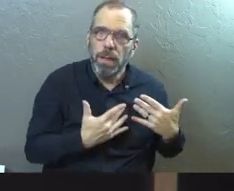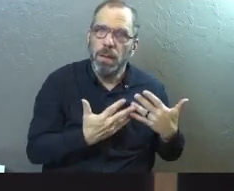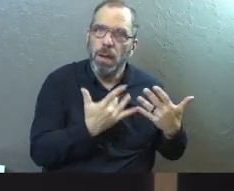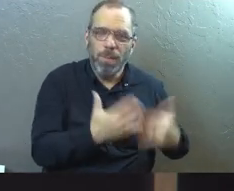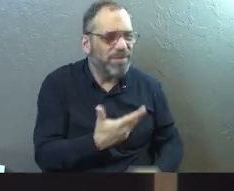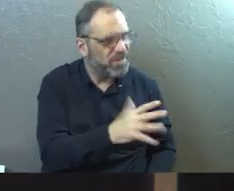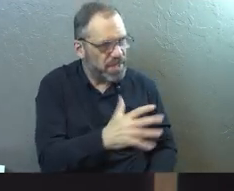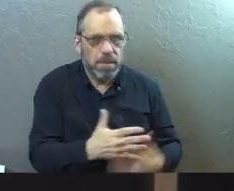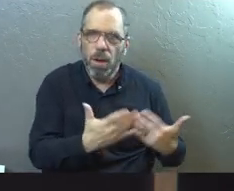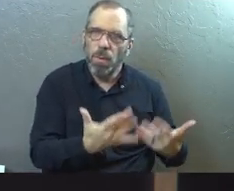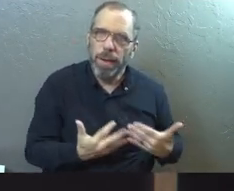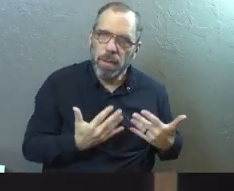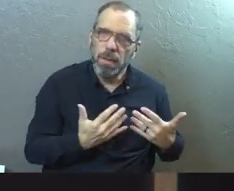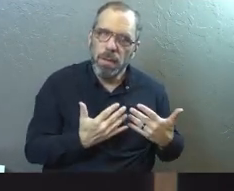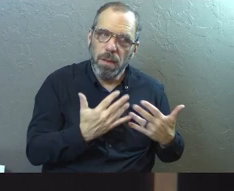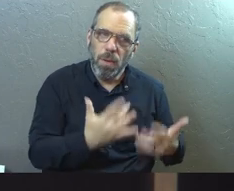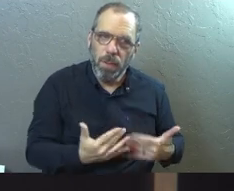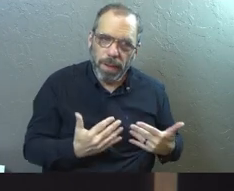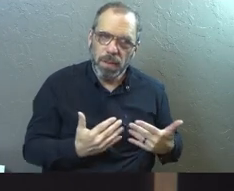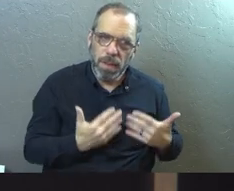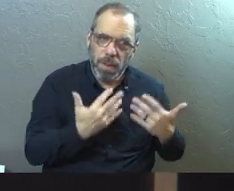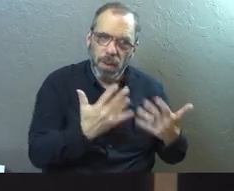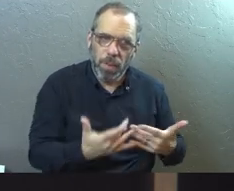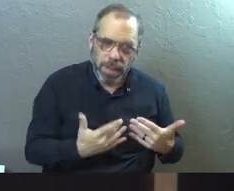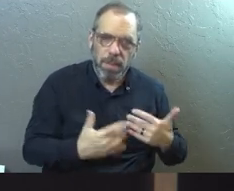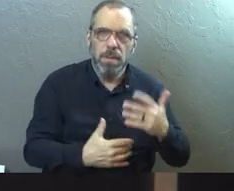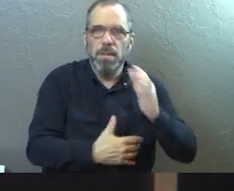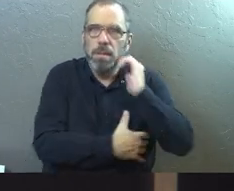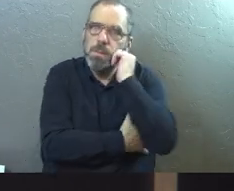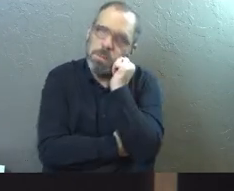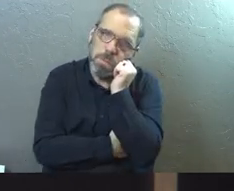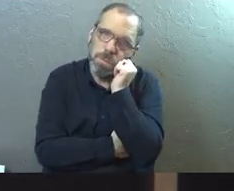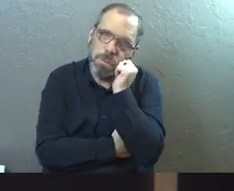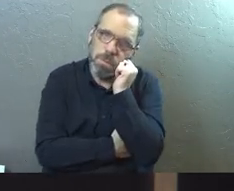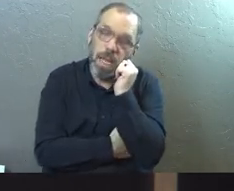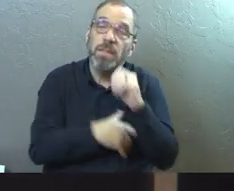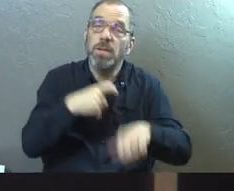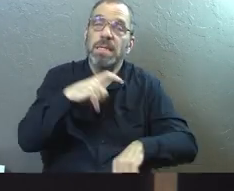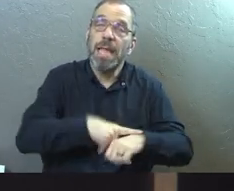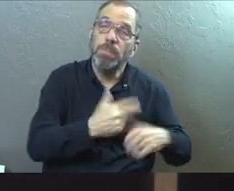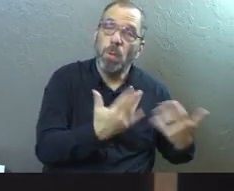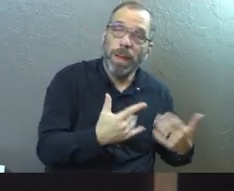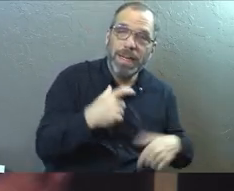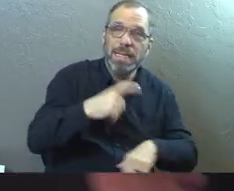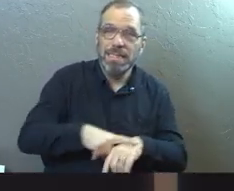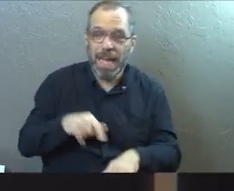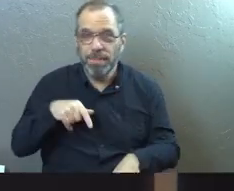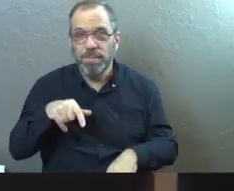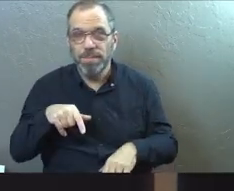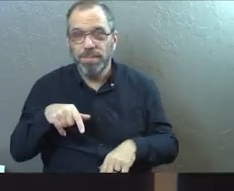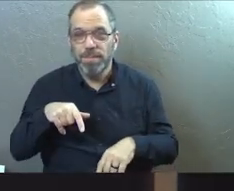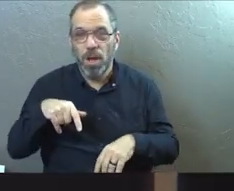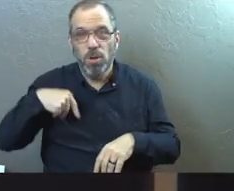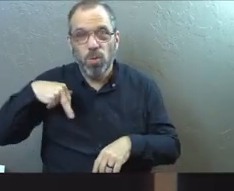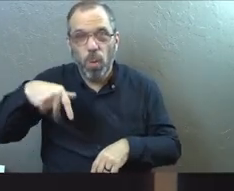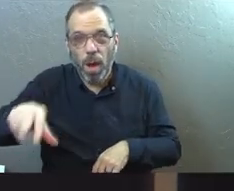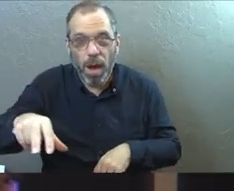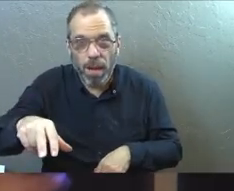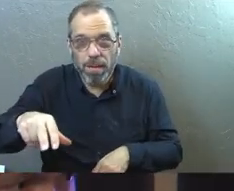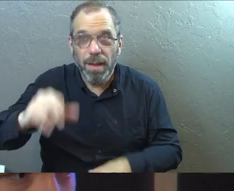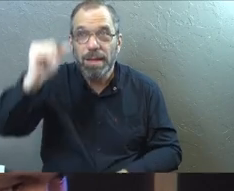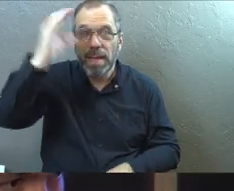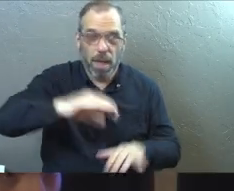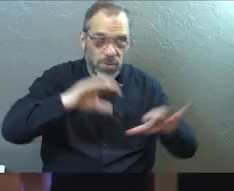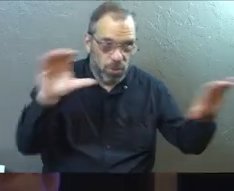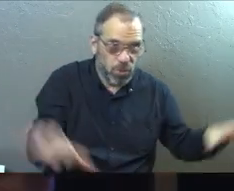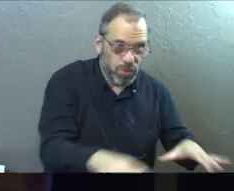That's enough. And he just keeps going, right? There's a time to wait and there's a time to walk. There's a time to wait and understand that